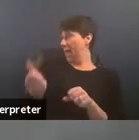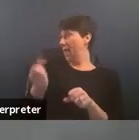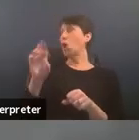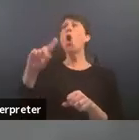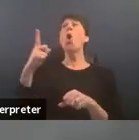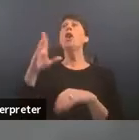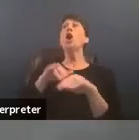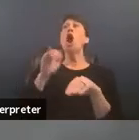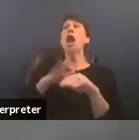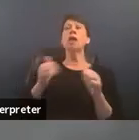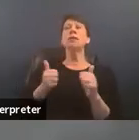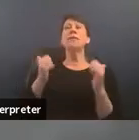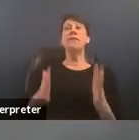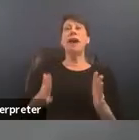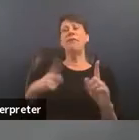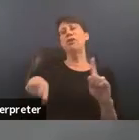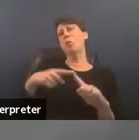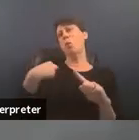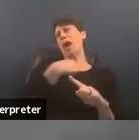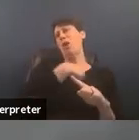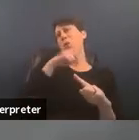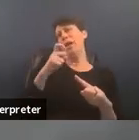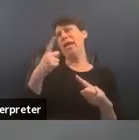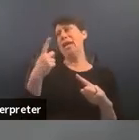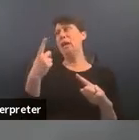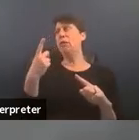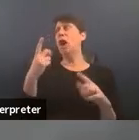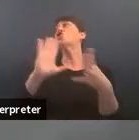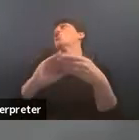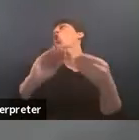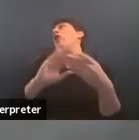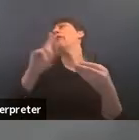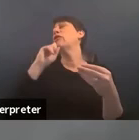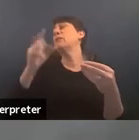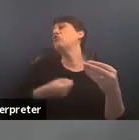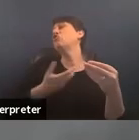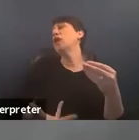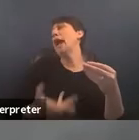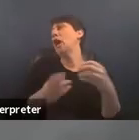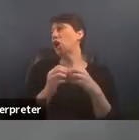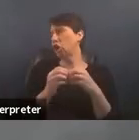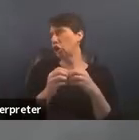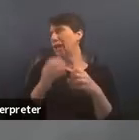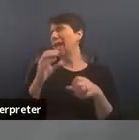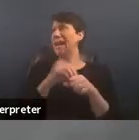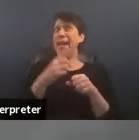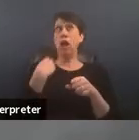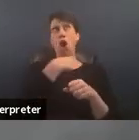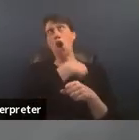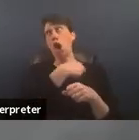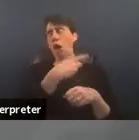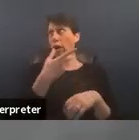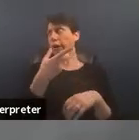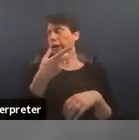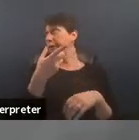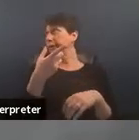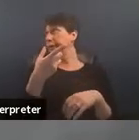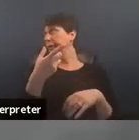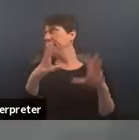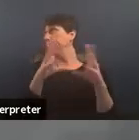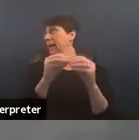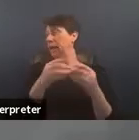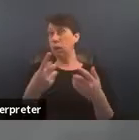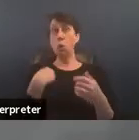um when we need someone that has a story to share or in our survivor speakers bureau right do we have safety plans for